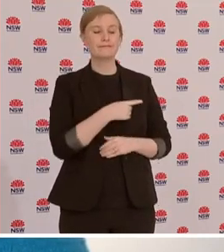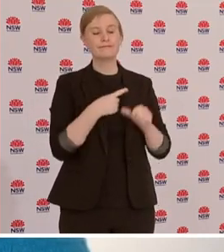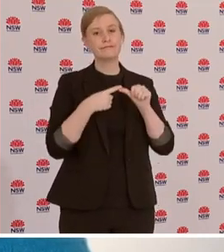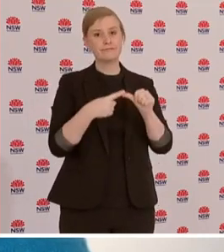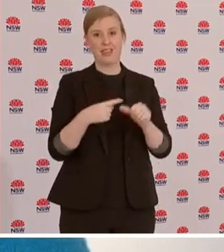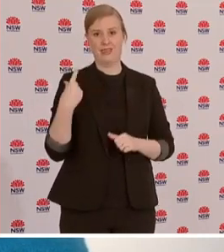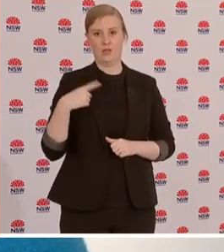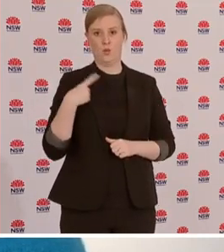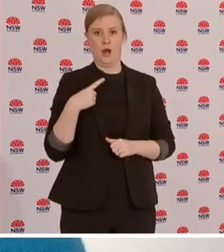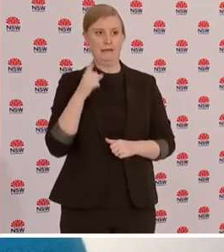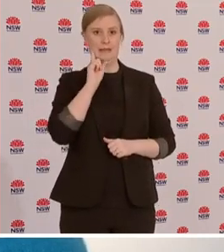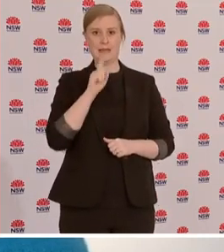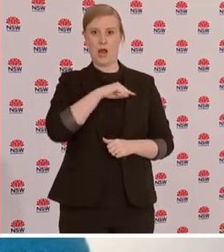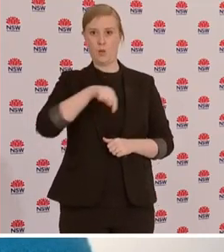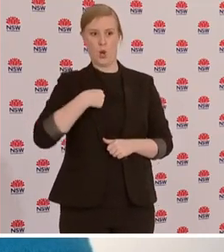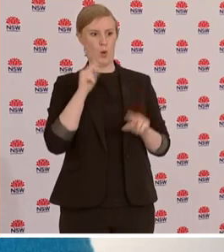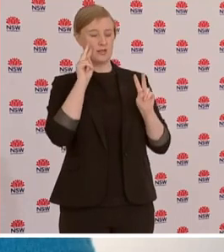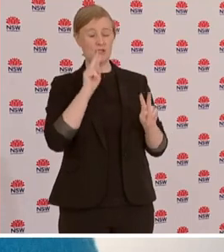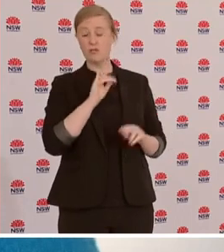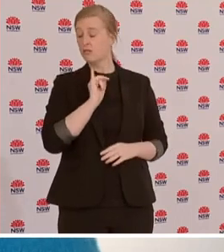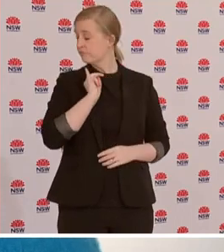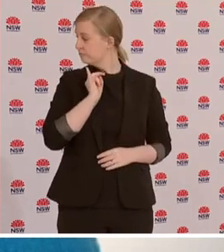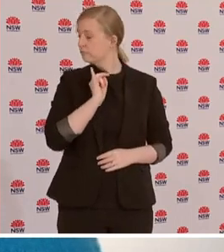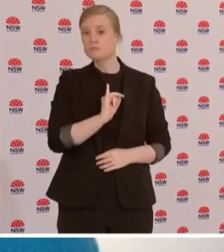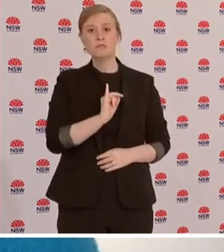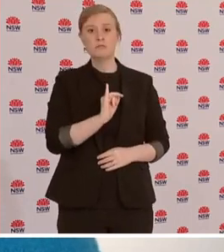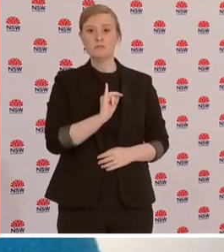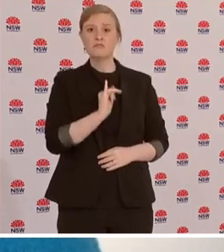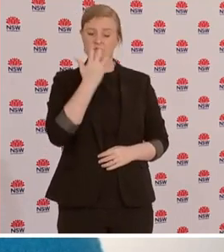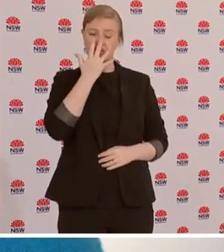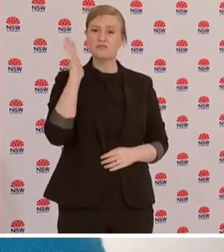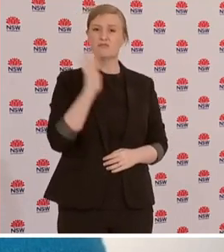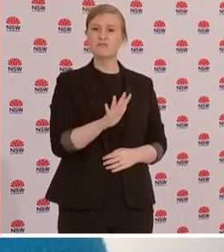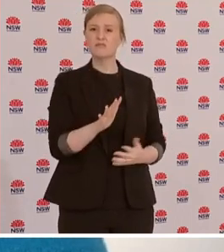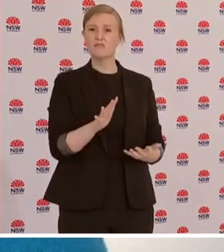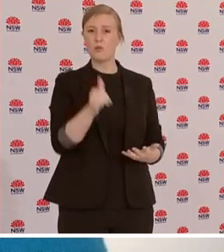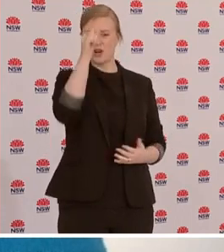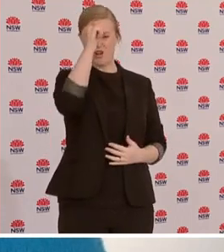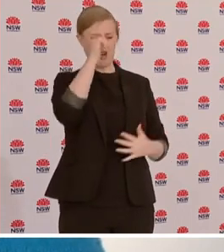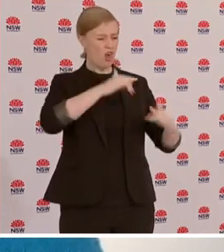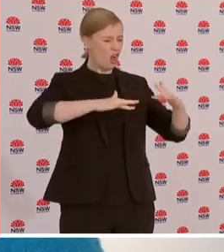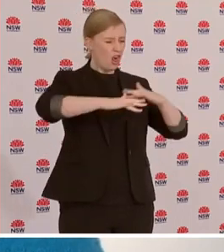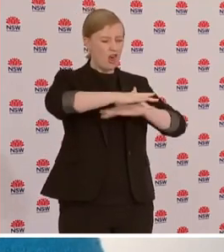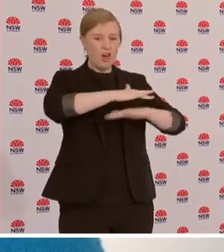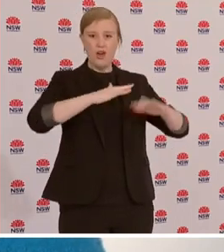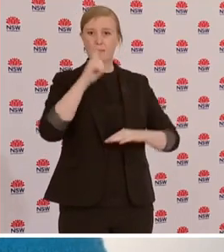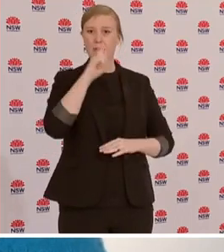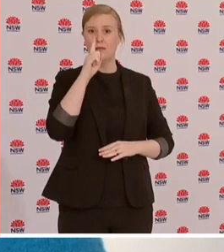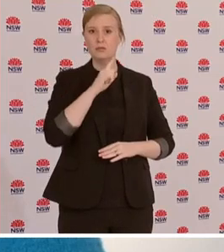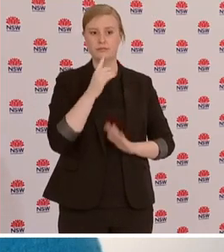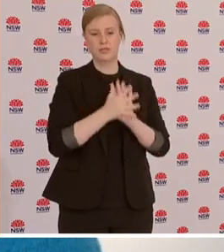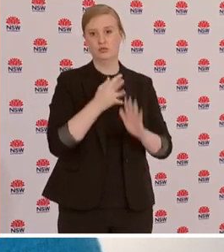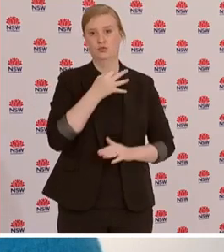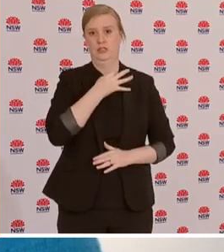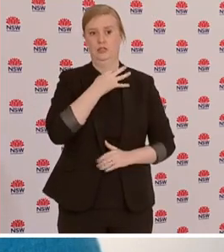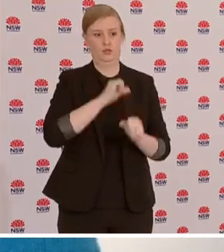because we know that events like that can cause those super spreading events. And please know that all of